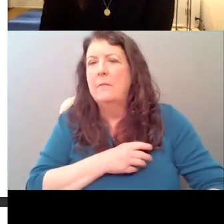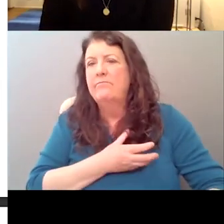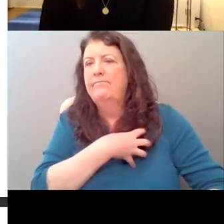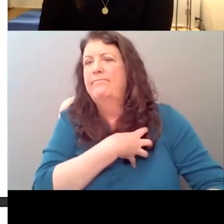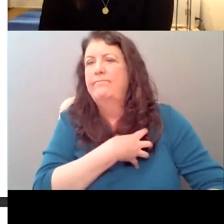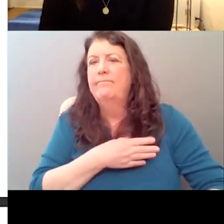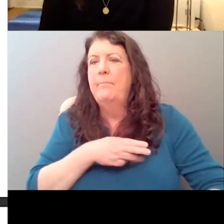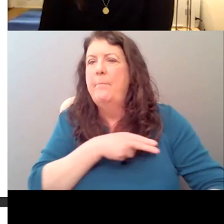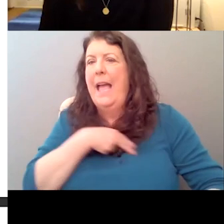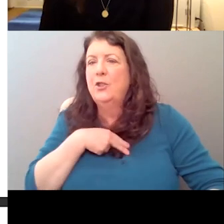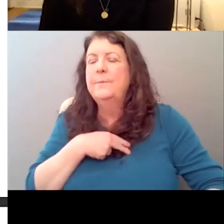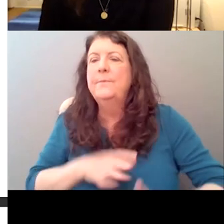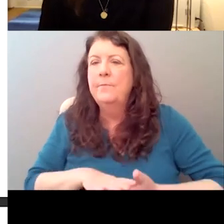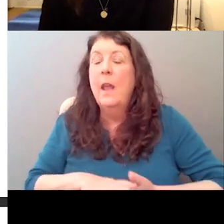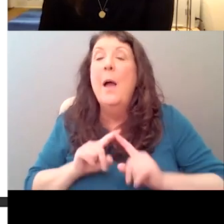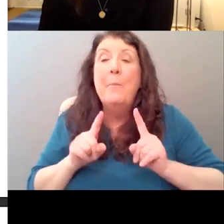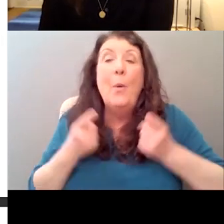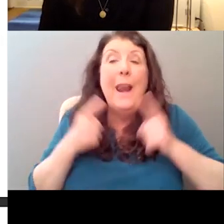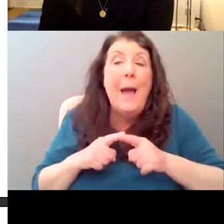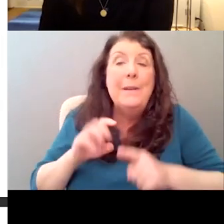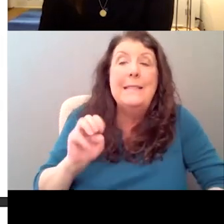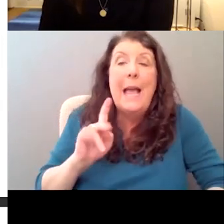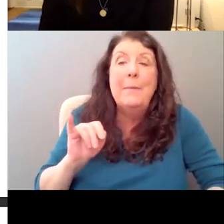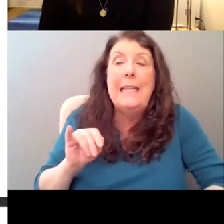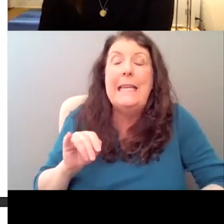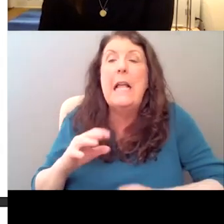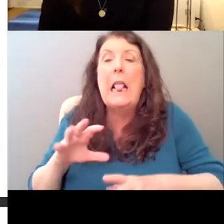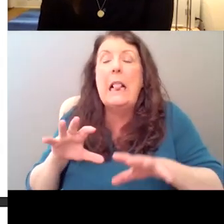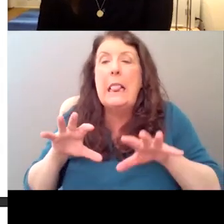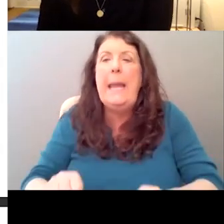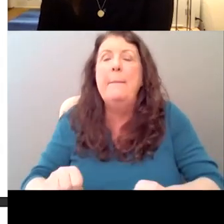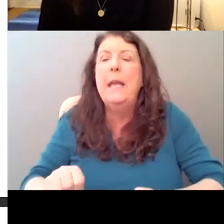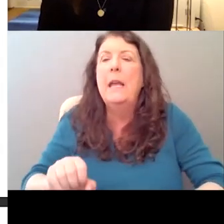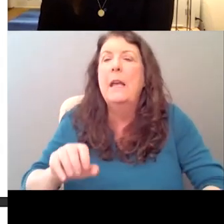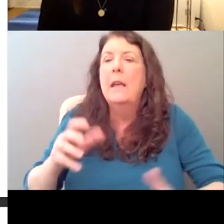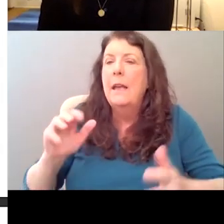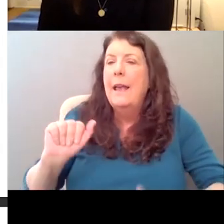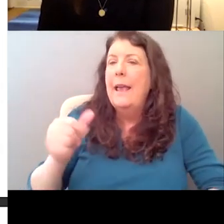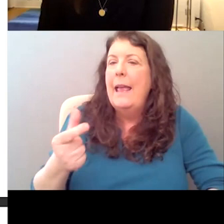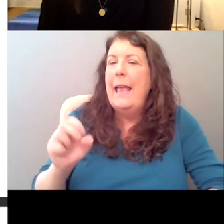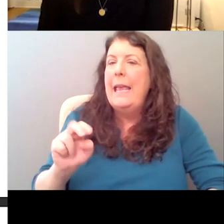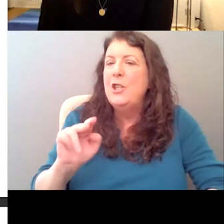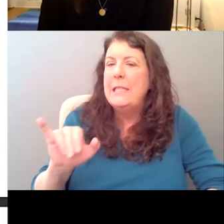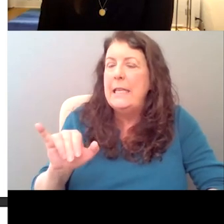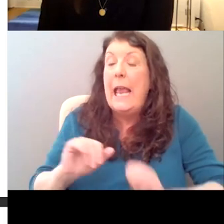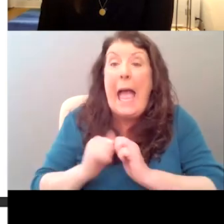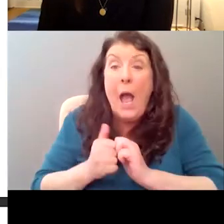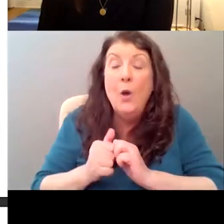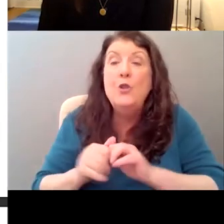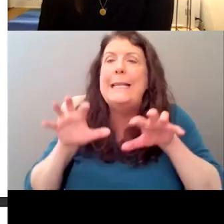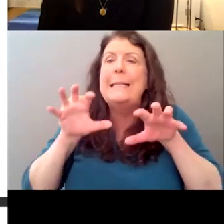by claiming the power of anonymity. And I think that, you know, this is not